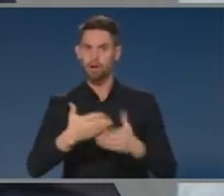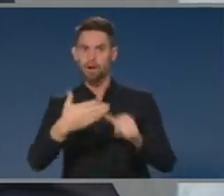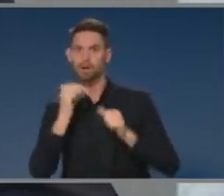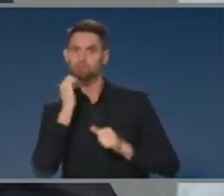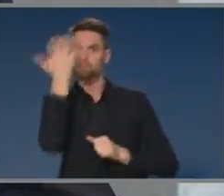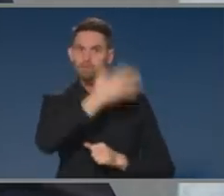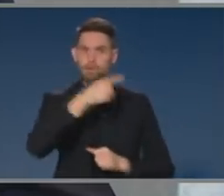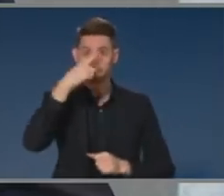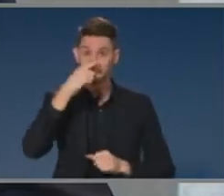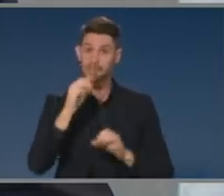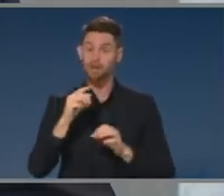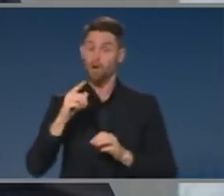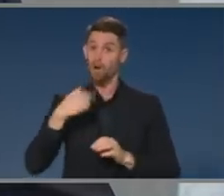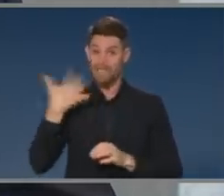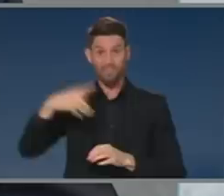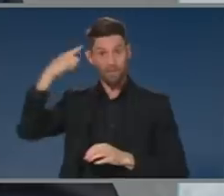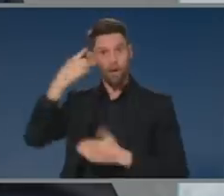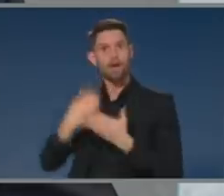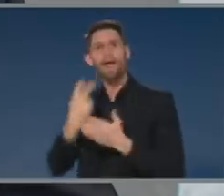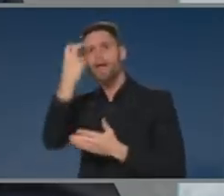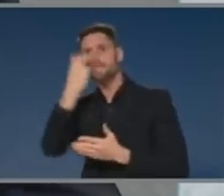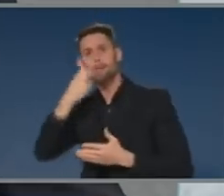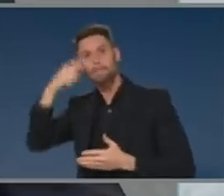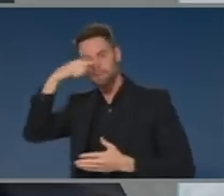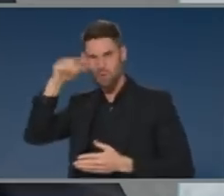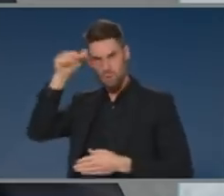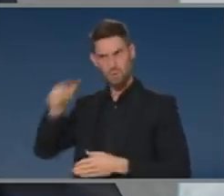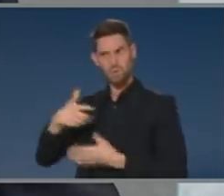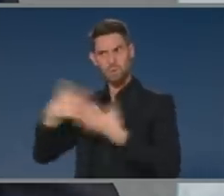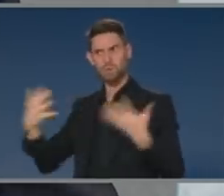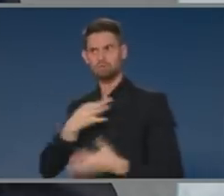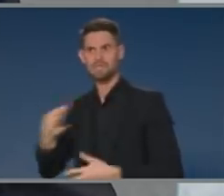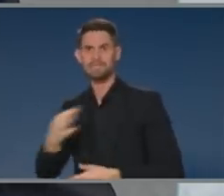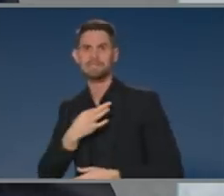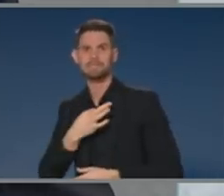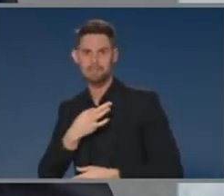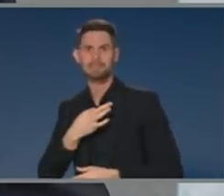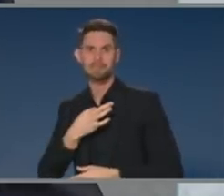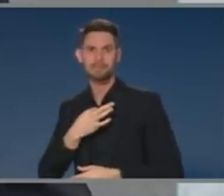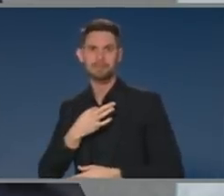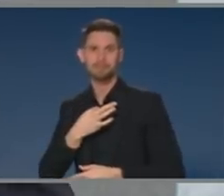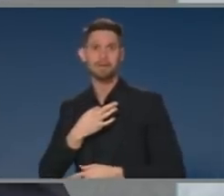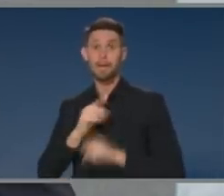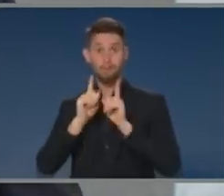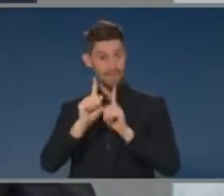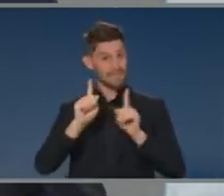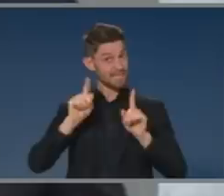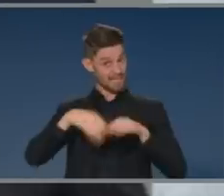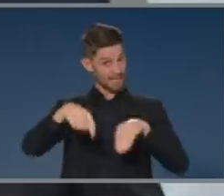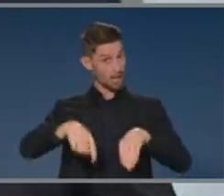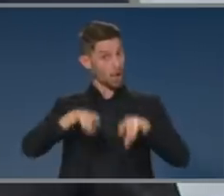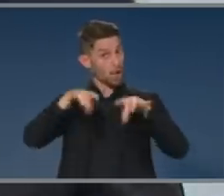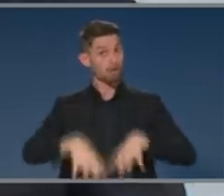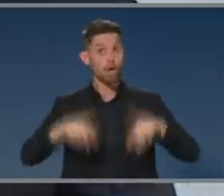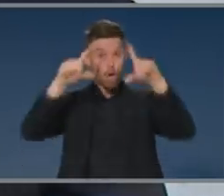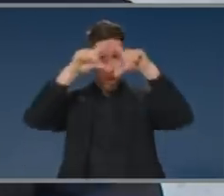was, of course, our elderly. And the fact that only 1% or thereabouts of the aged care facilities in this country have been affected